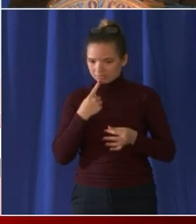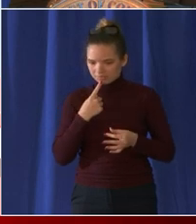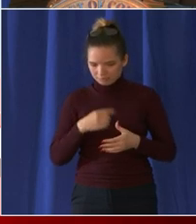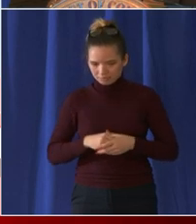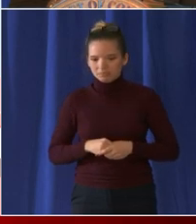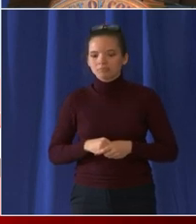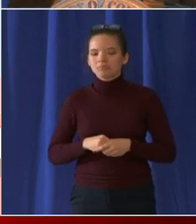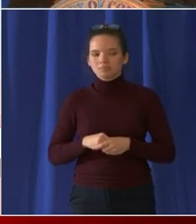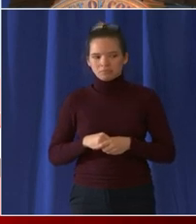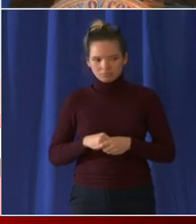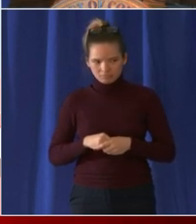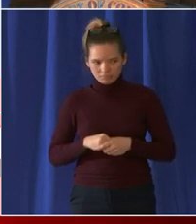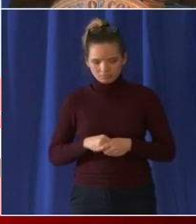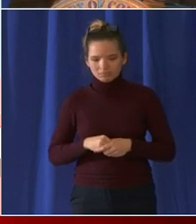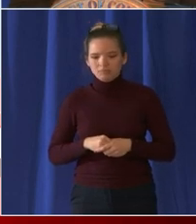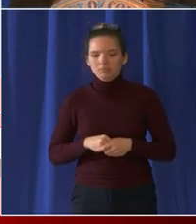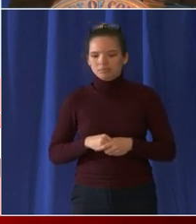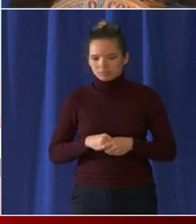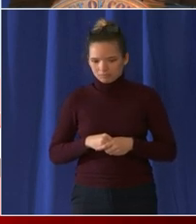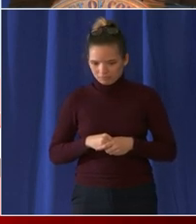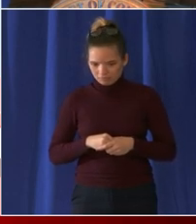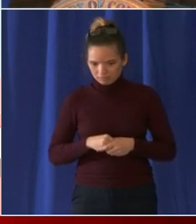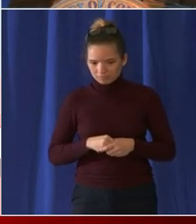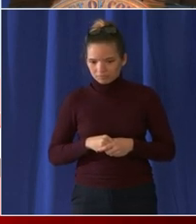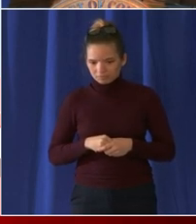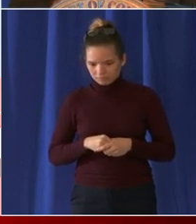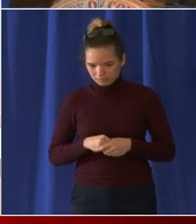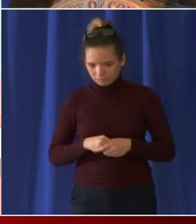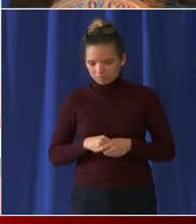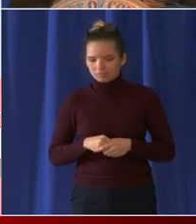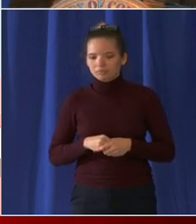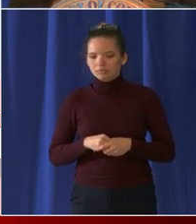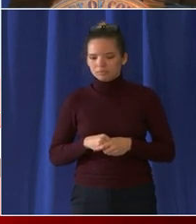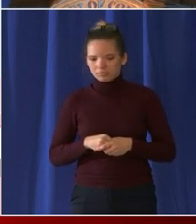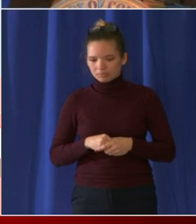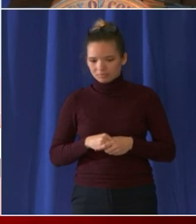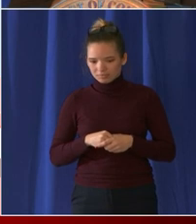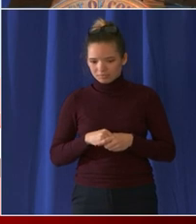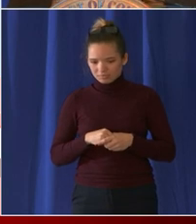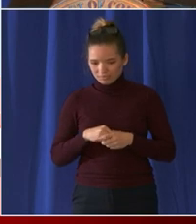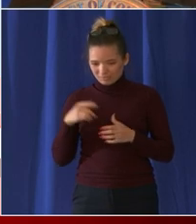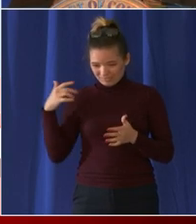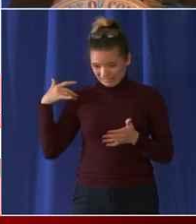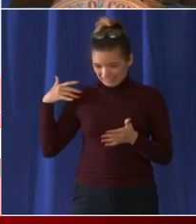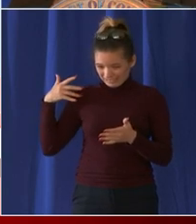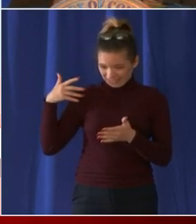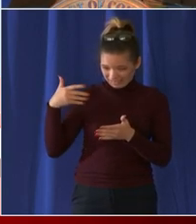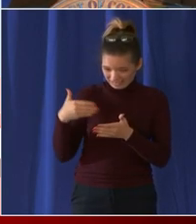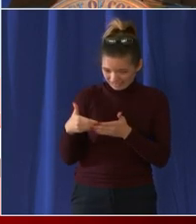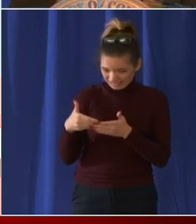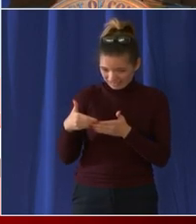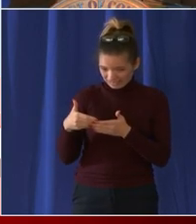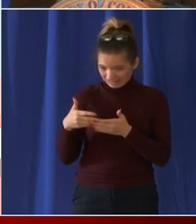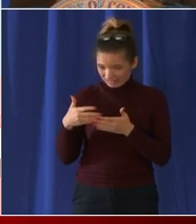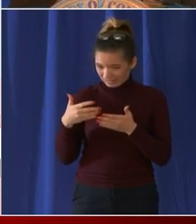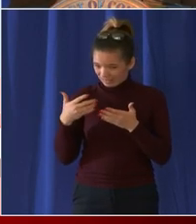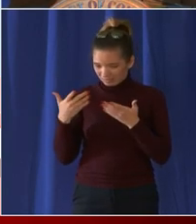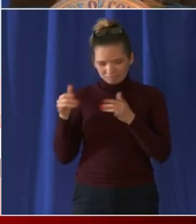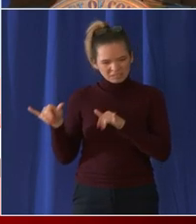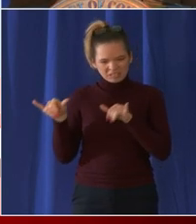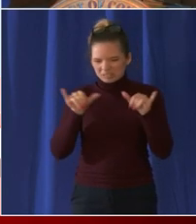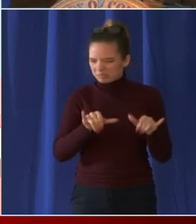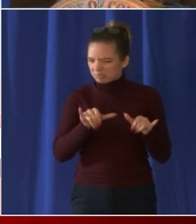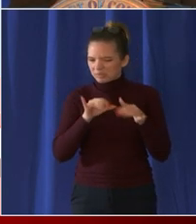uh leading up to these events um like all special events in the district